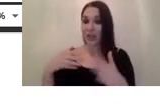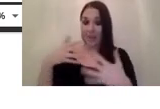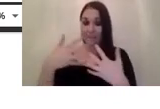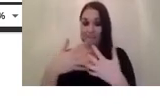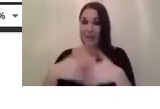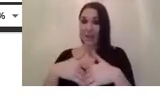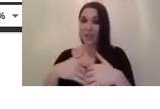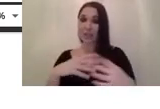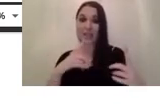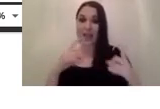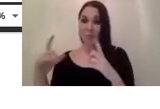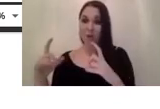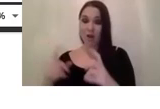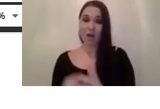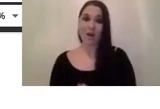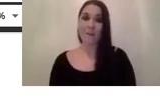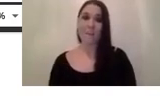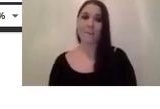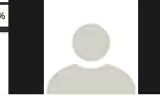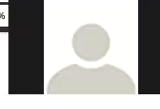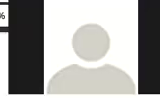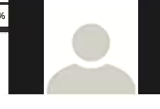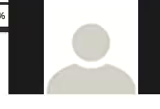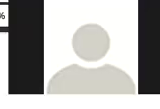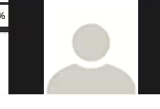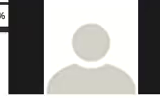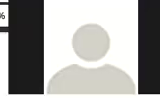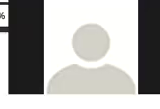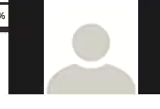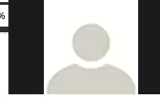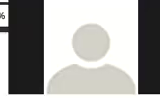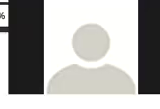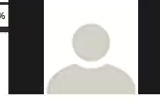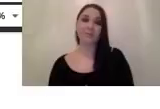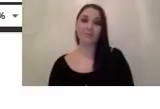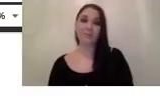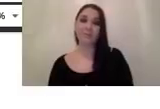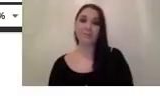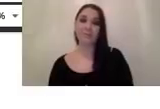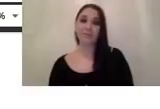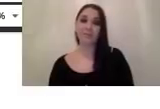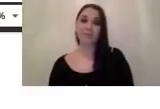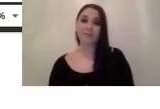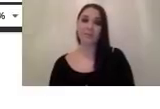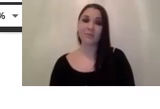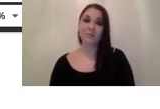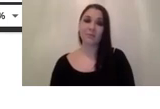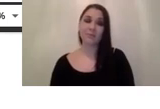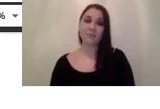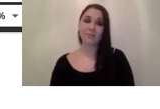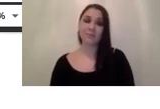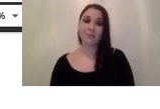although at first glance it might in my it might be kind of kind of